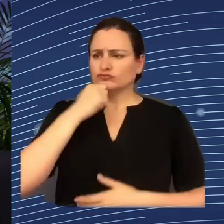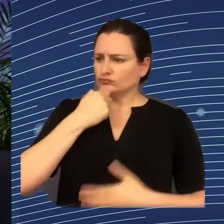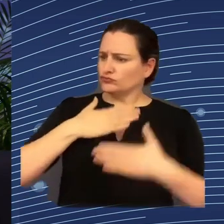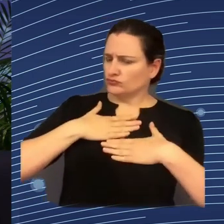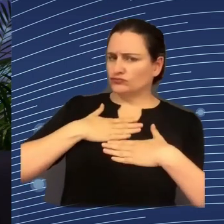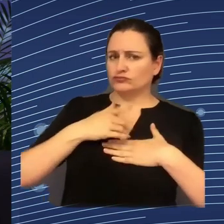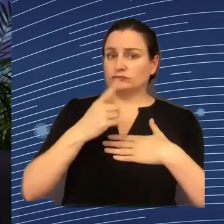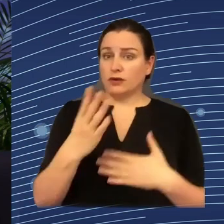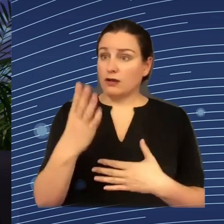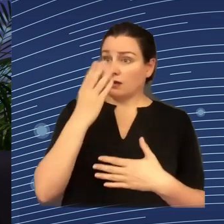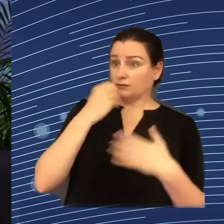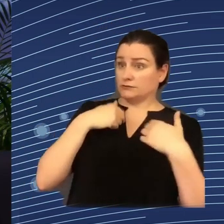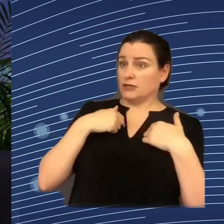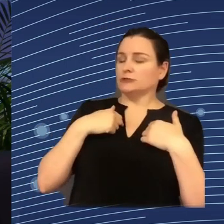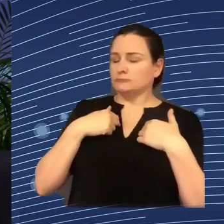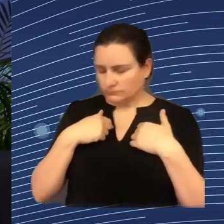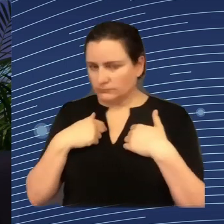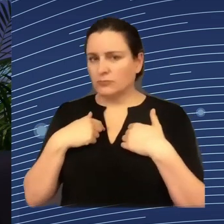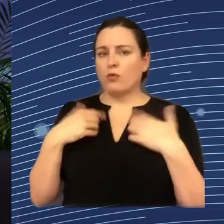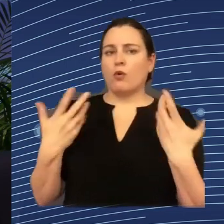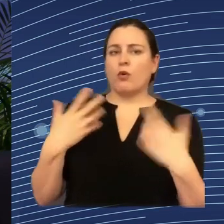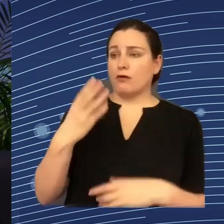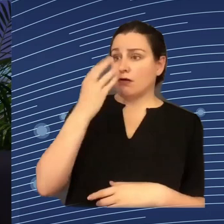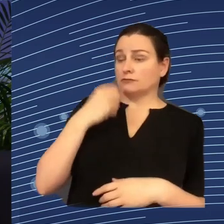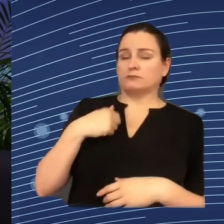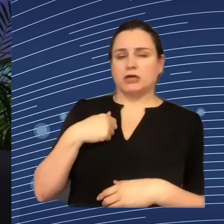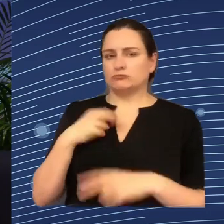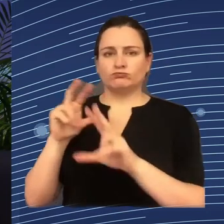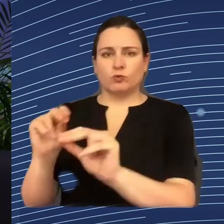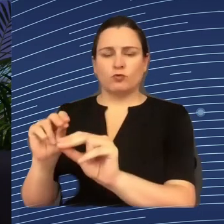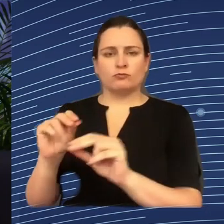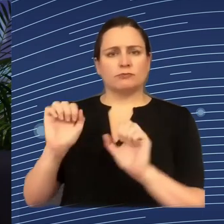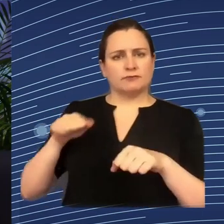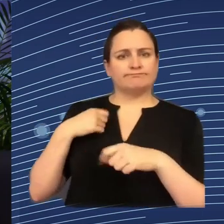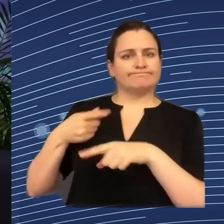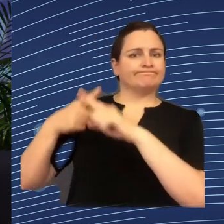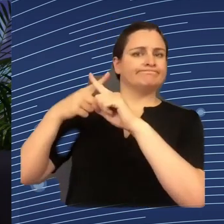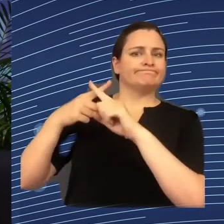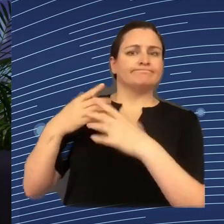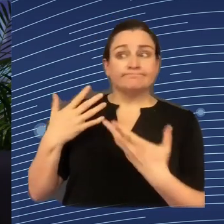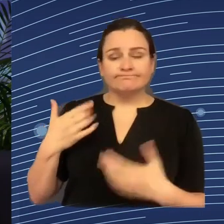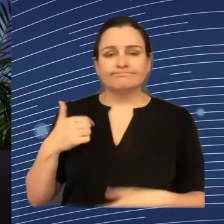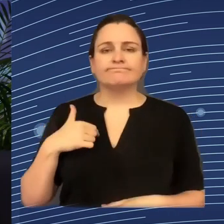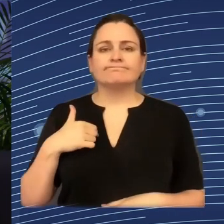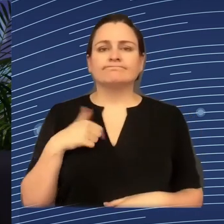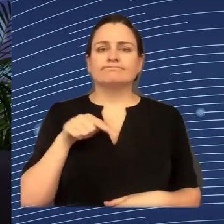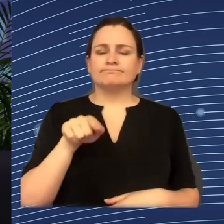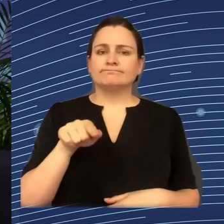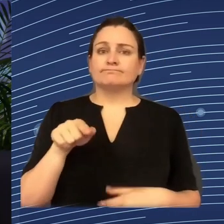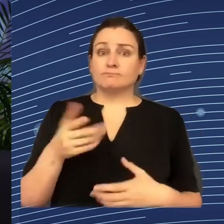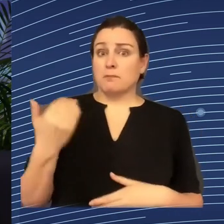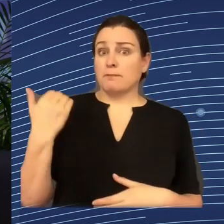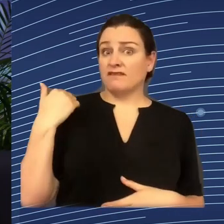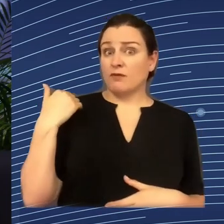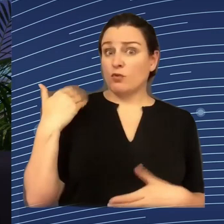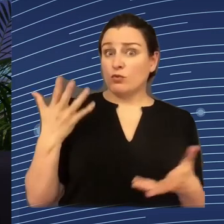that on your computer you have an algorithm that tracks your eyes, that surveil you, and we had this case where a worker had to go